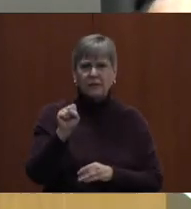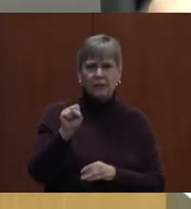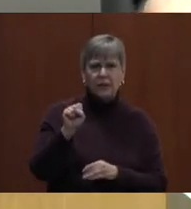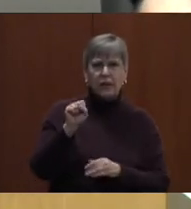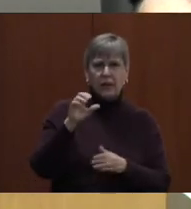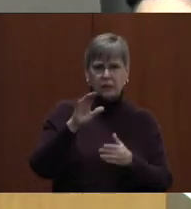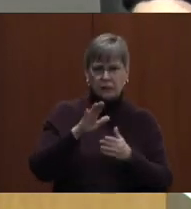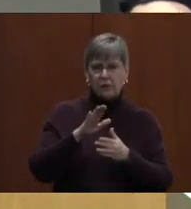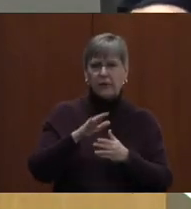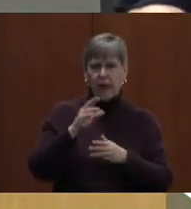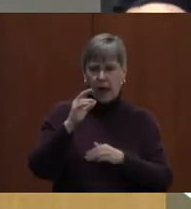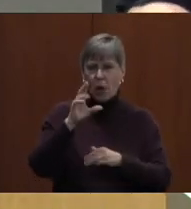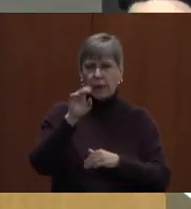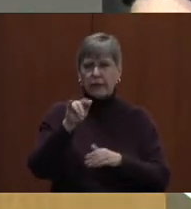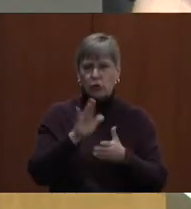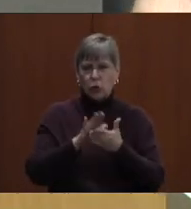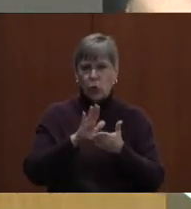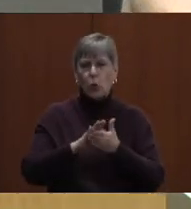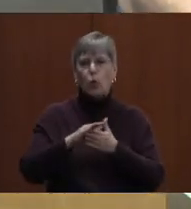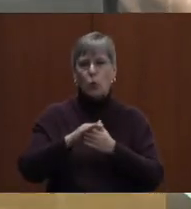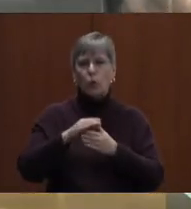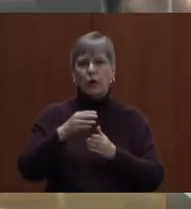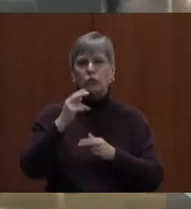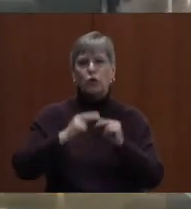School Construction Projects.